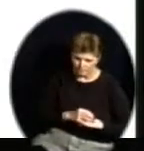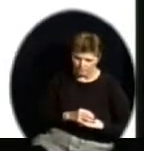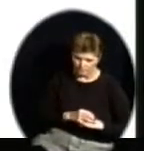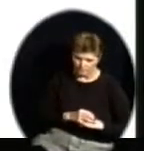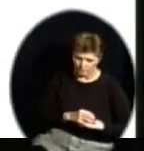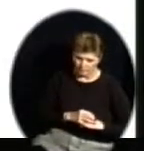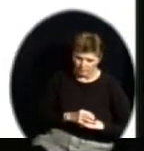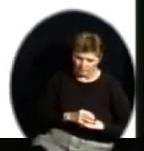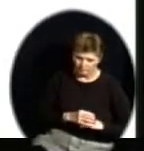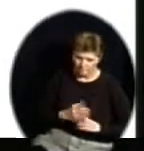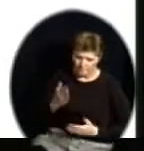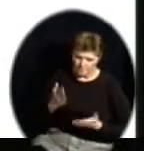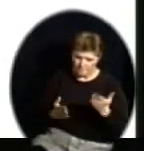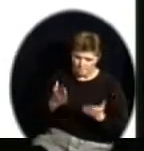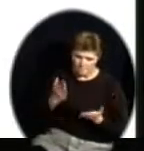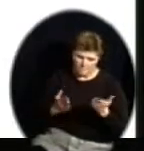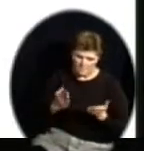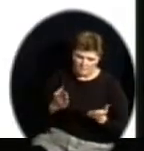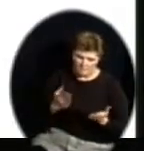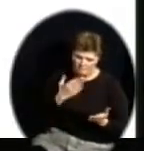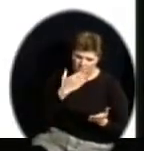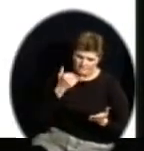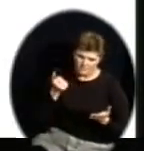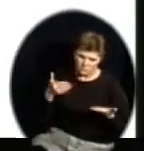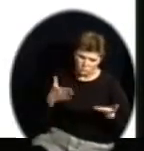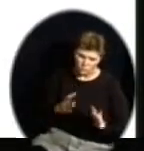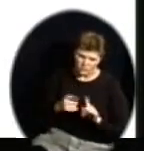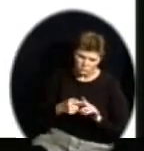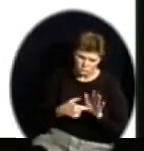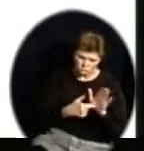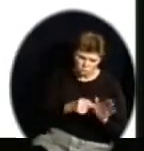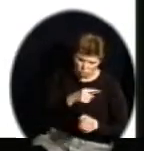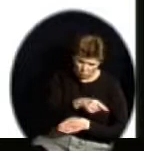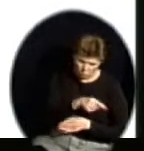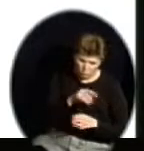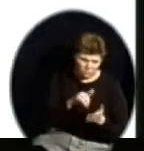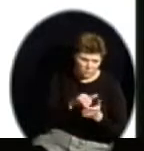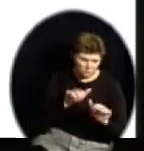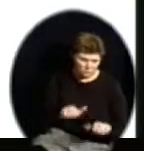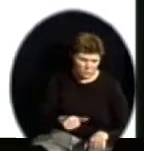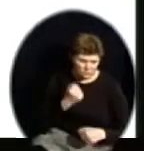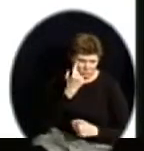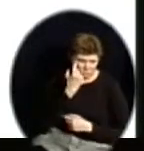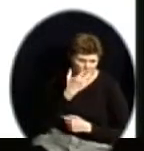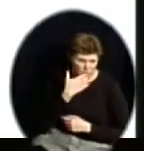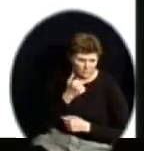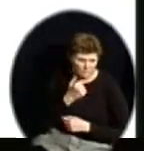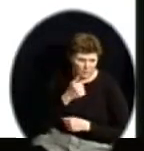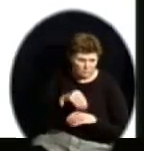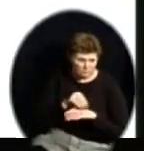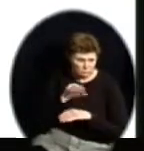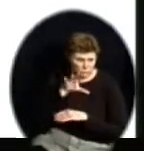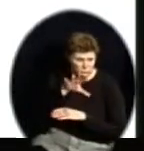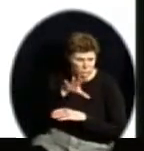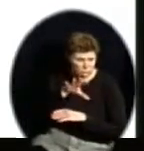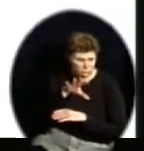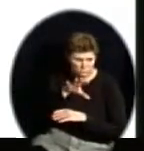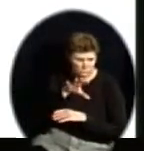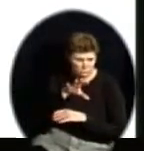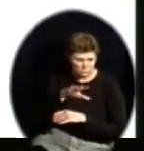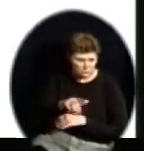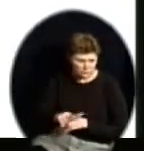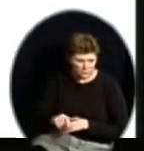Probably a better visual is the one that will hopefully pop up here. Maybe I'm going to click again. I might be clicking again.